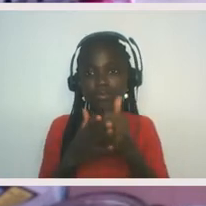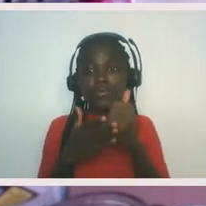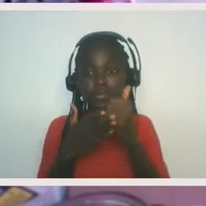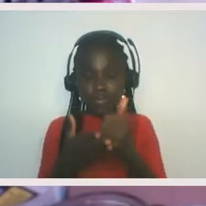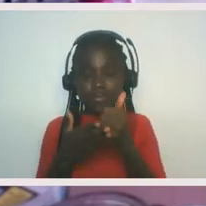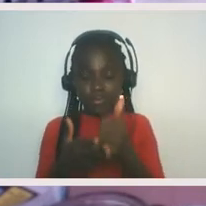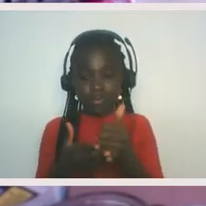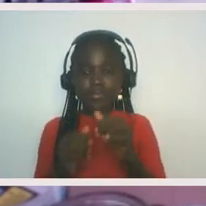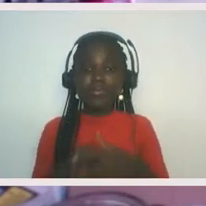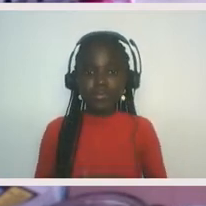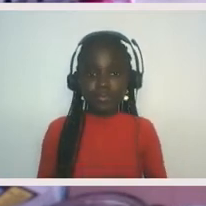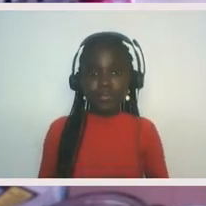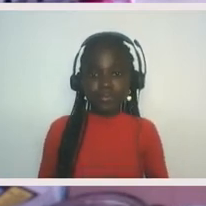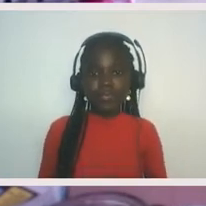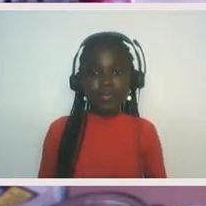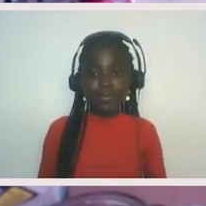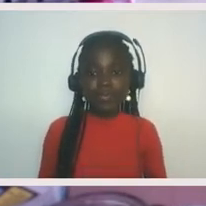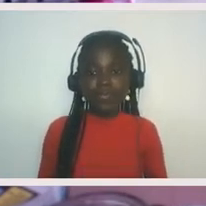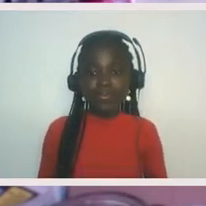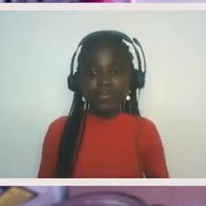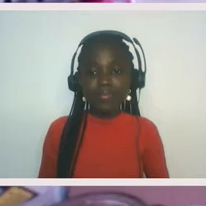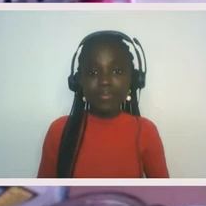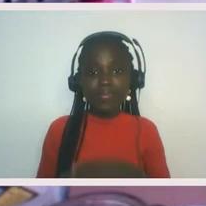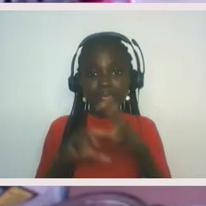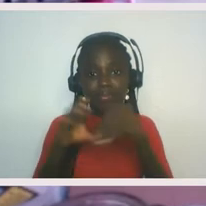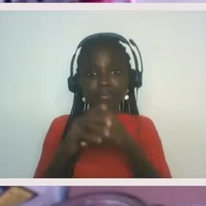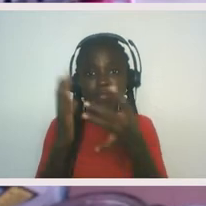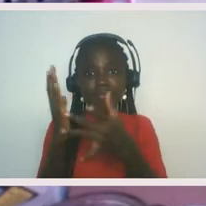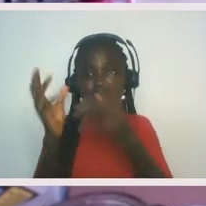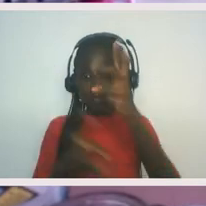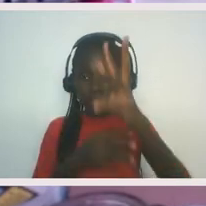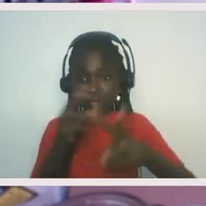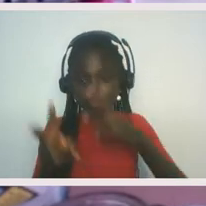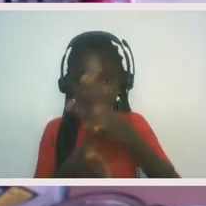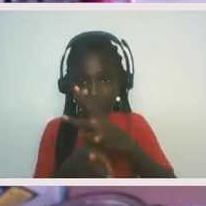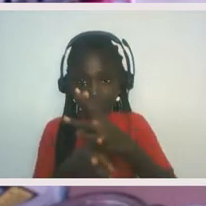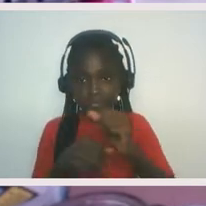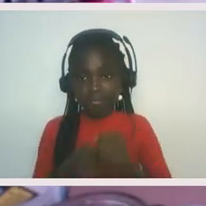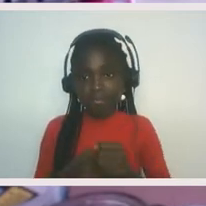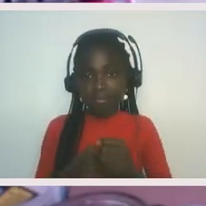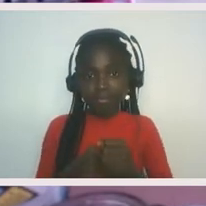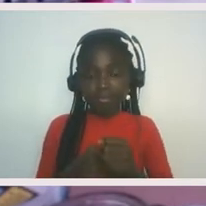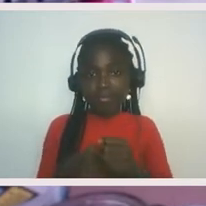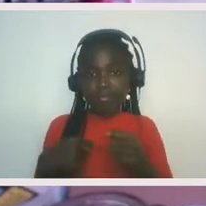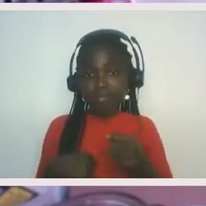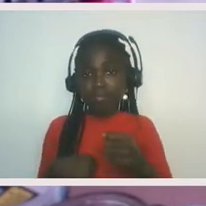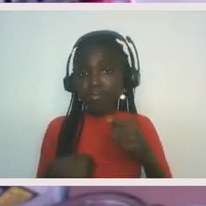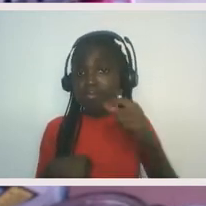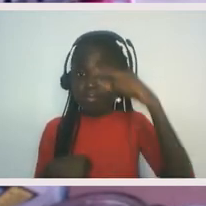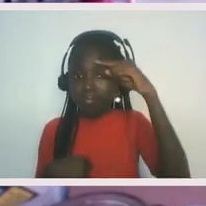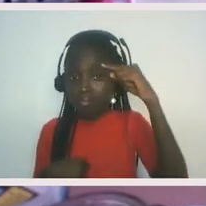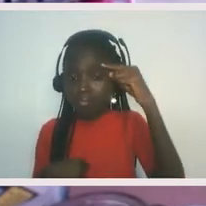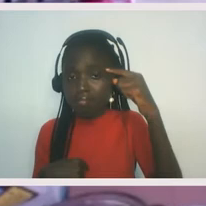you know, being in the tech world, being native, being black in the tech world,